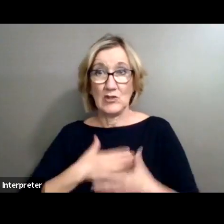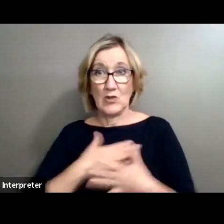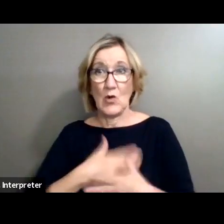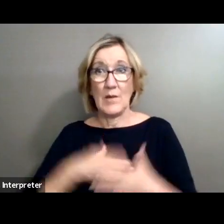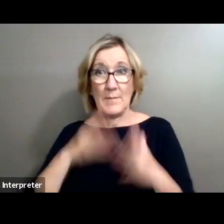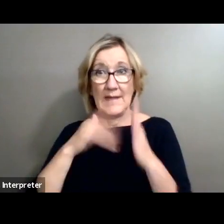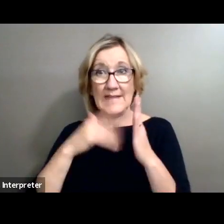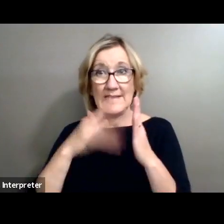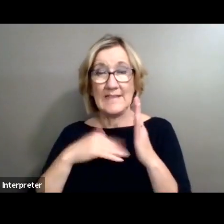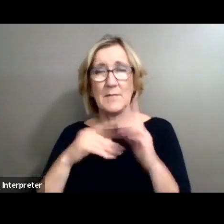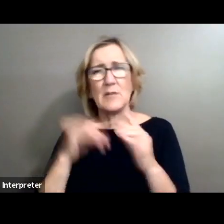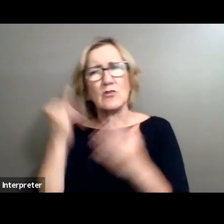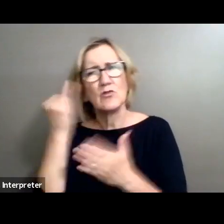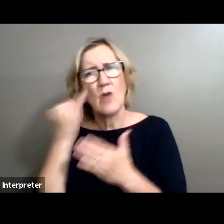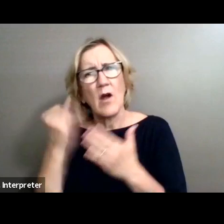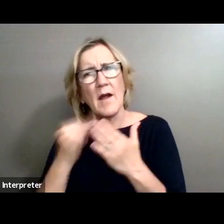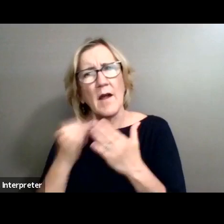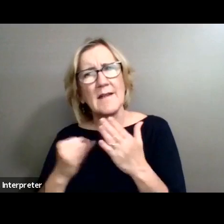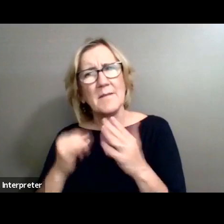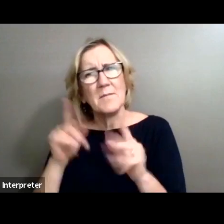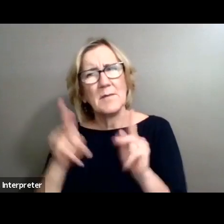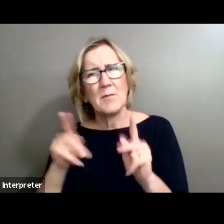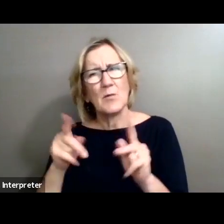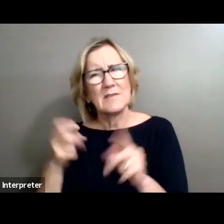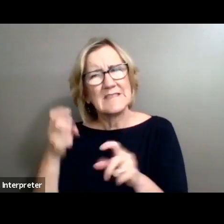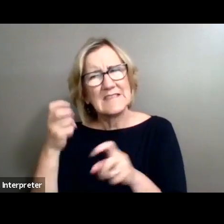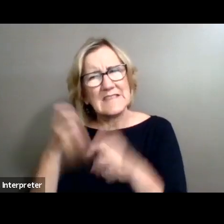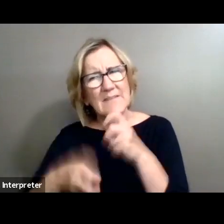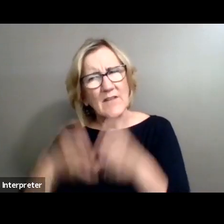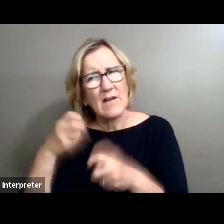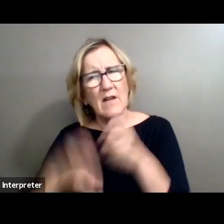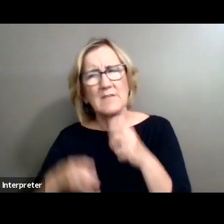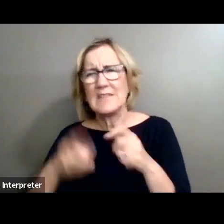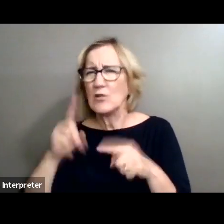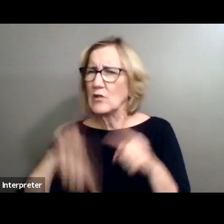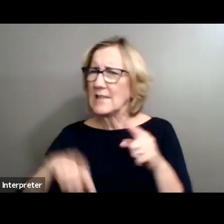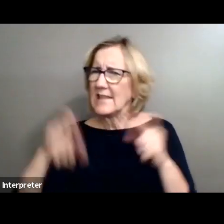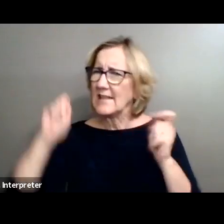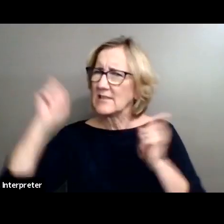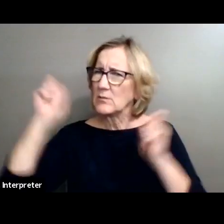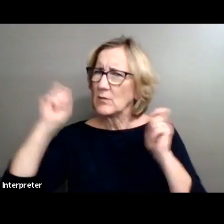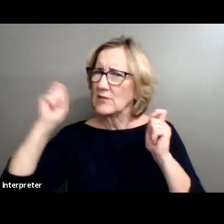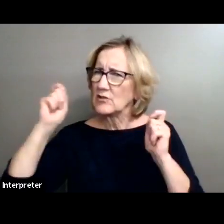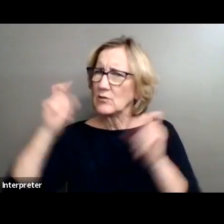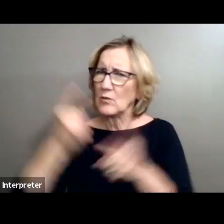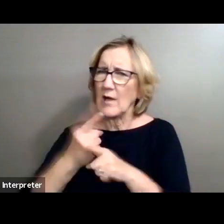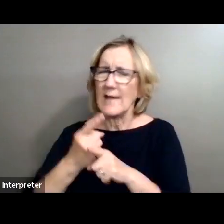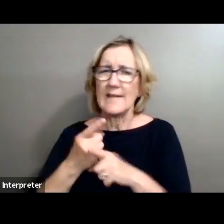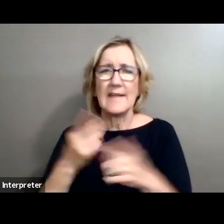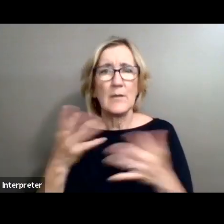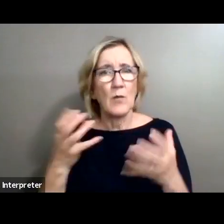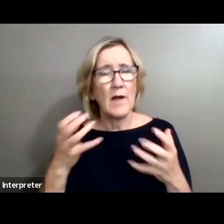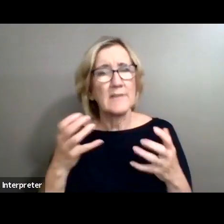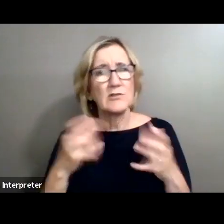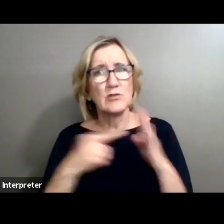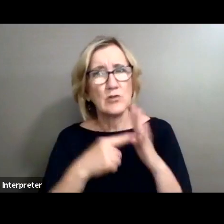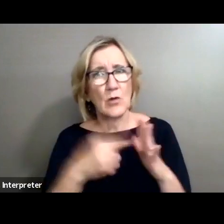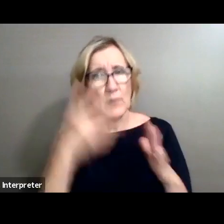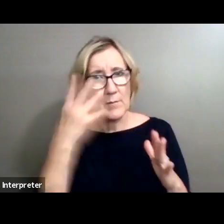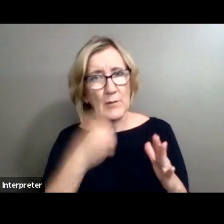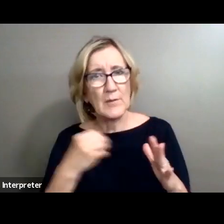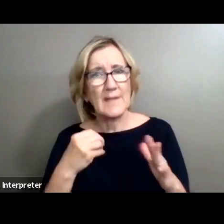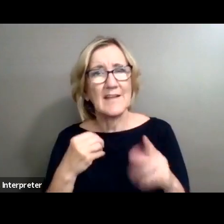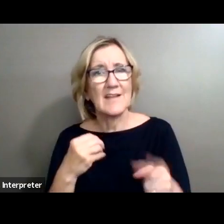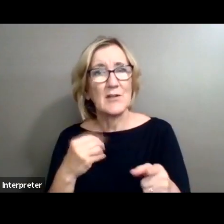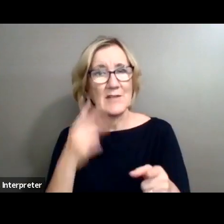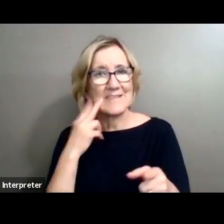hard. He could never get their expressions right. James wanted to share the beauty he saw in his heart. And you can